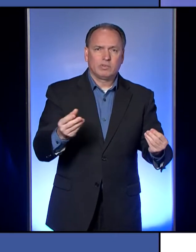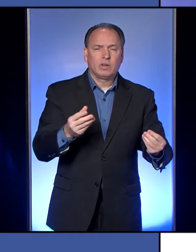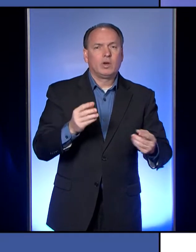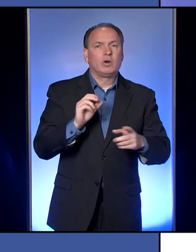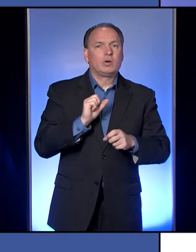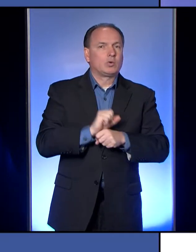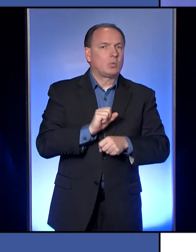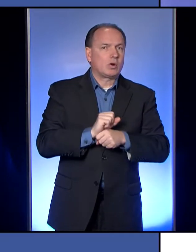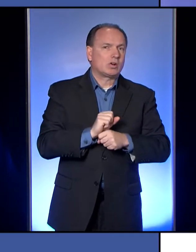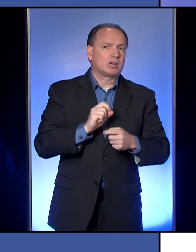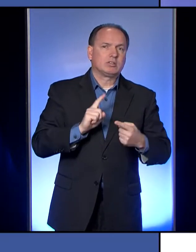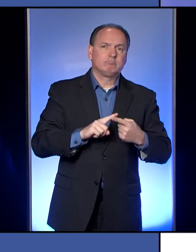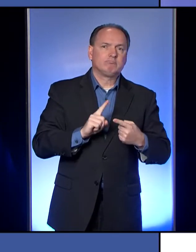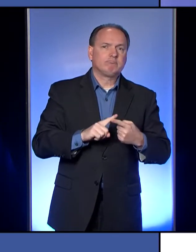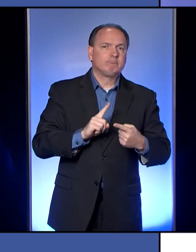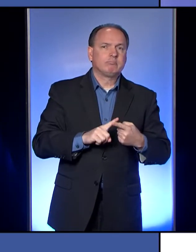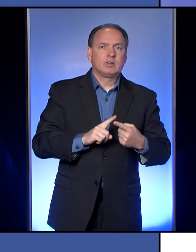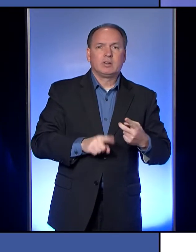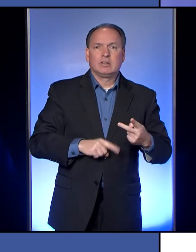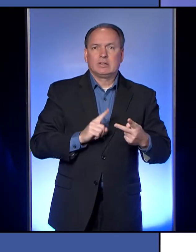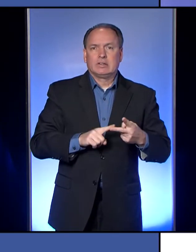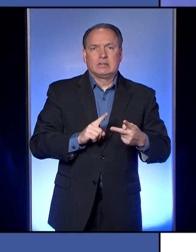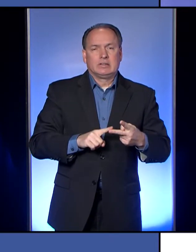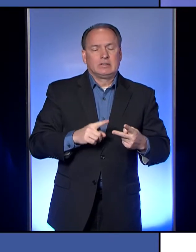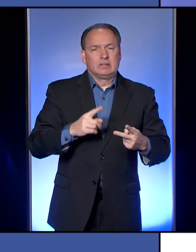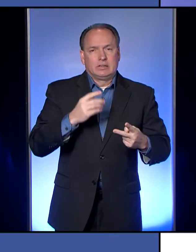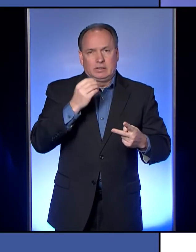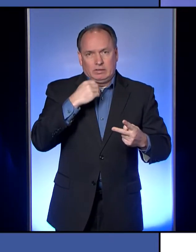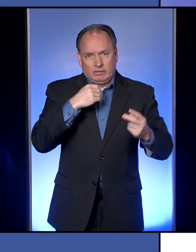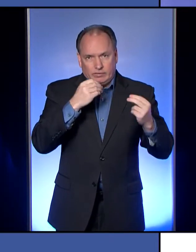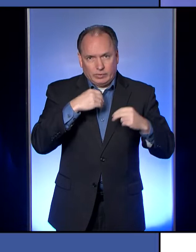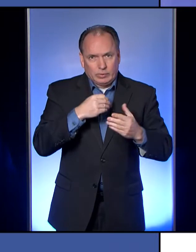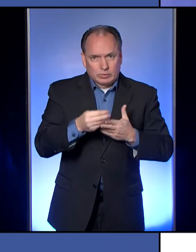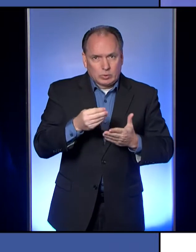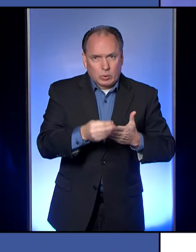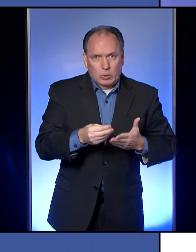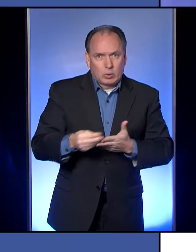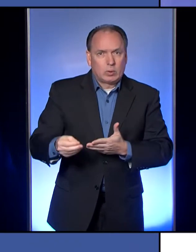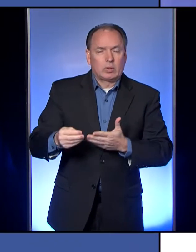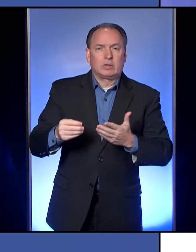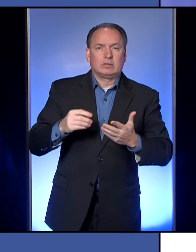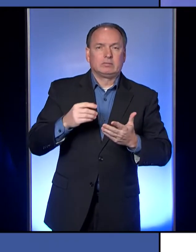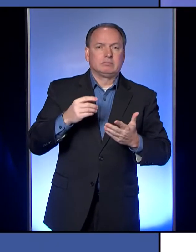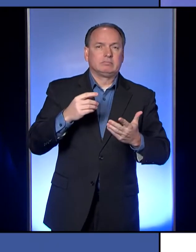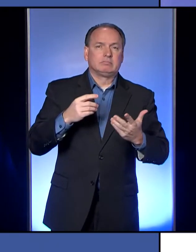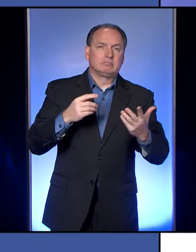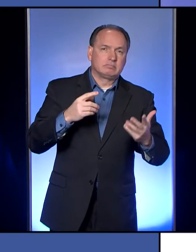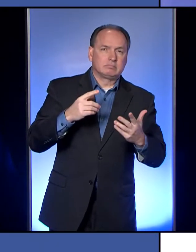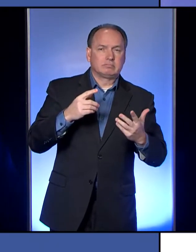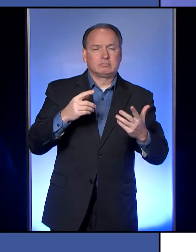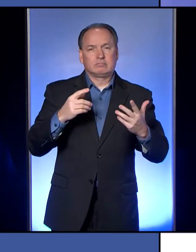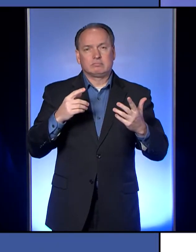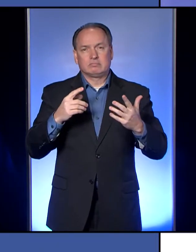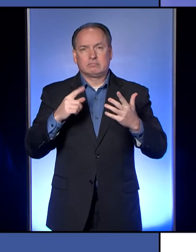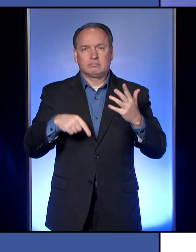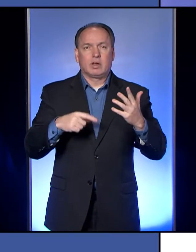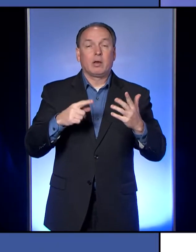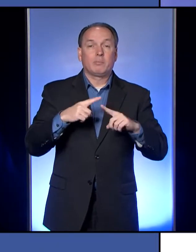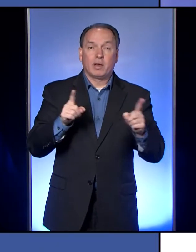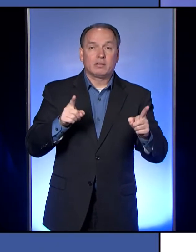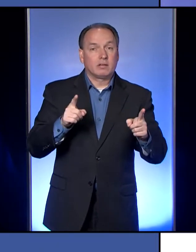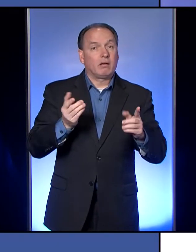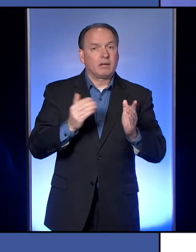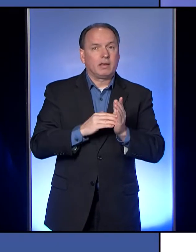work, if you're in a life sustaining business or back out to go to the store, for example, and get groceries. But